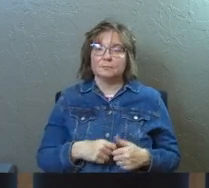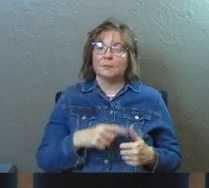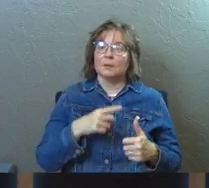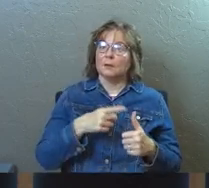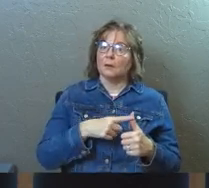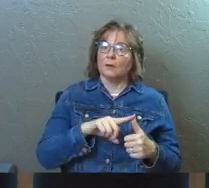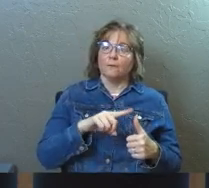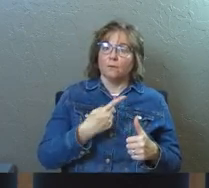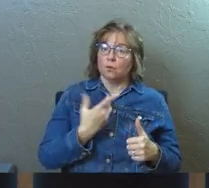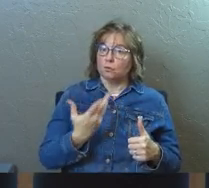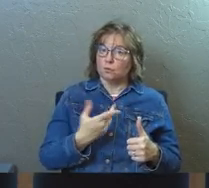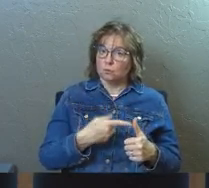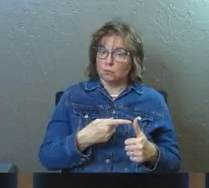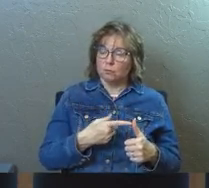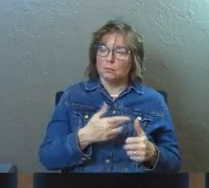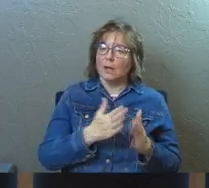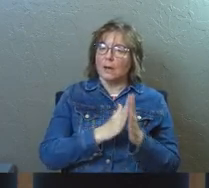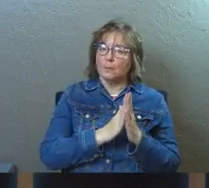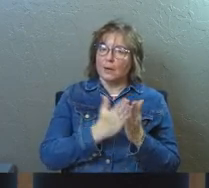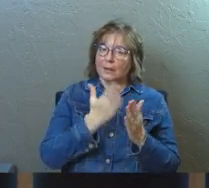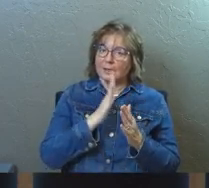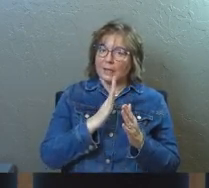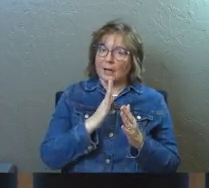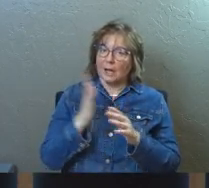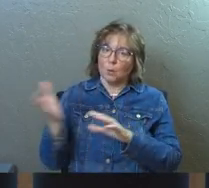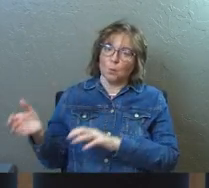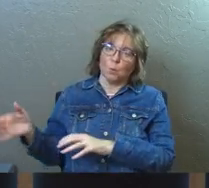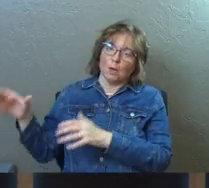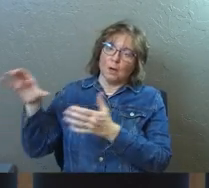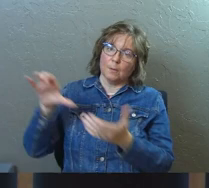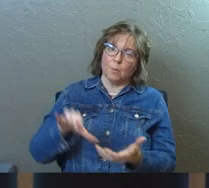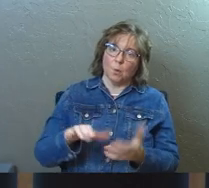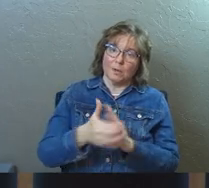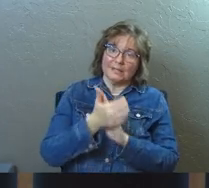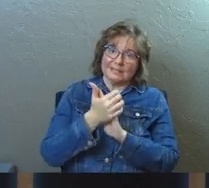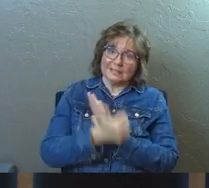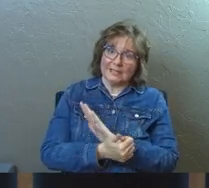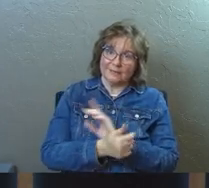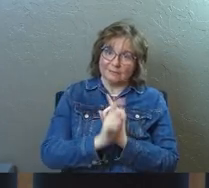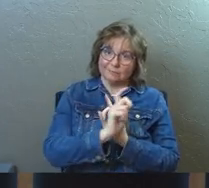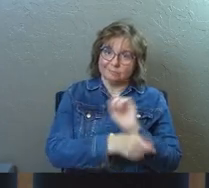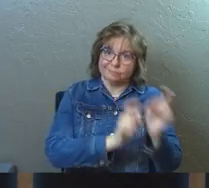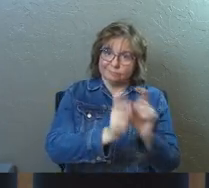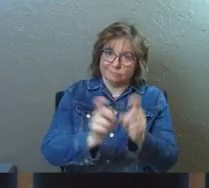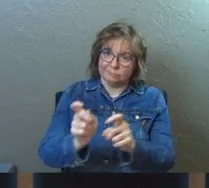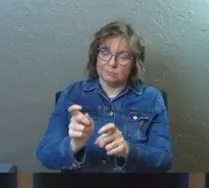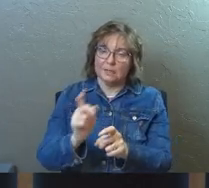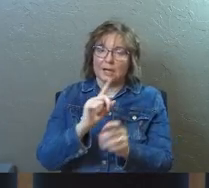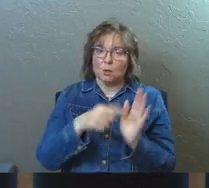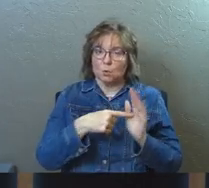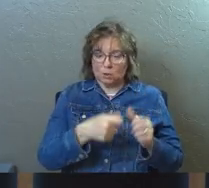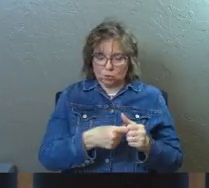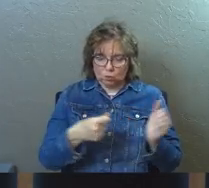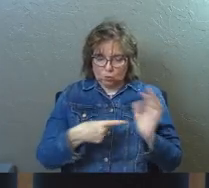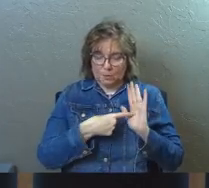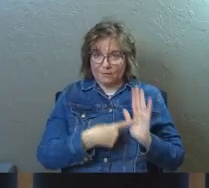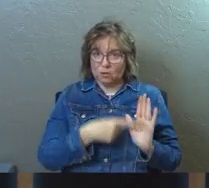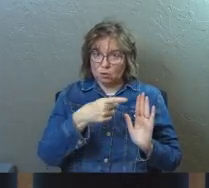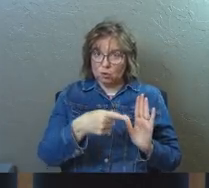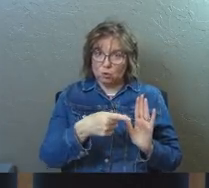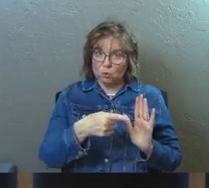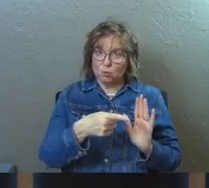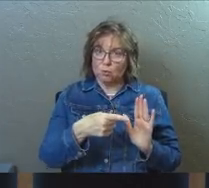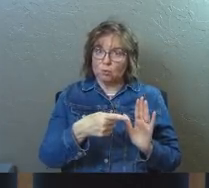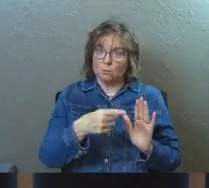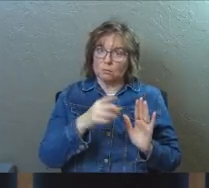Option number one is I'm going to pray that God would pour out his gifts. If you know Jesus today, that God would reveal to you and pour out